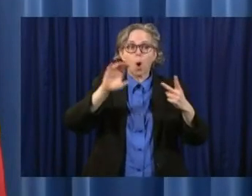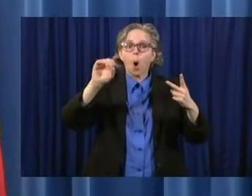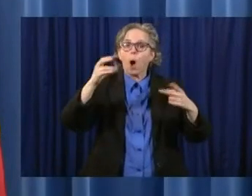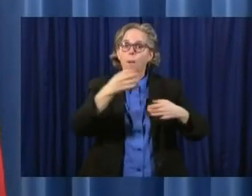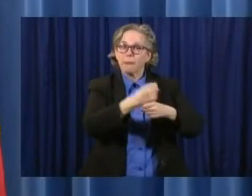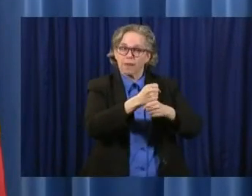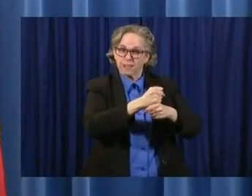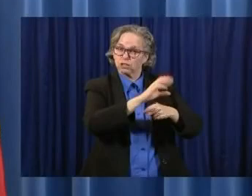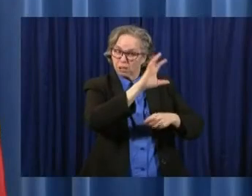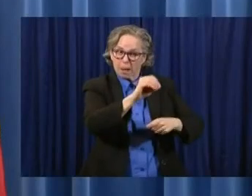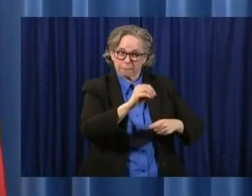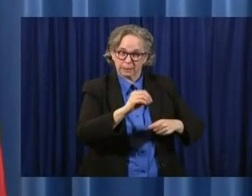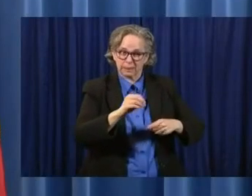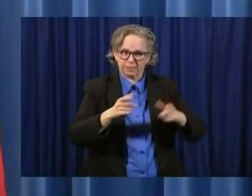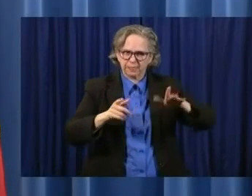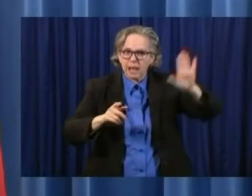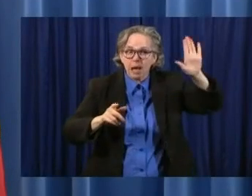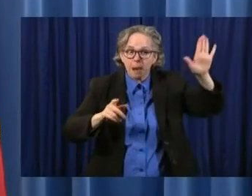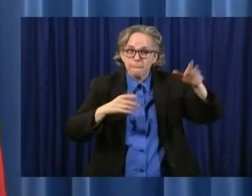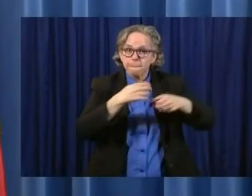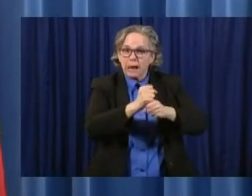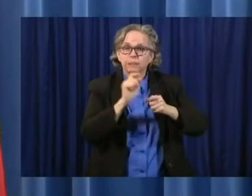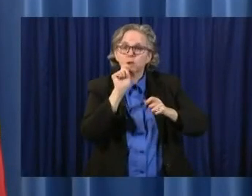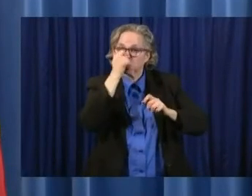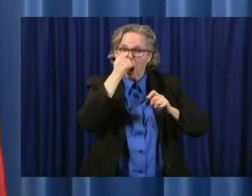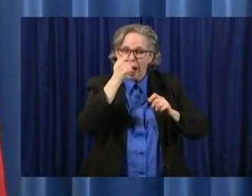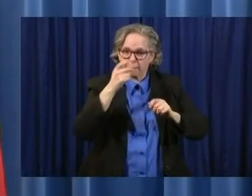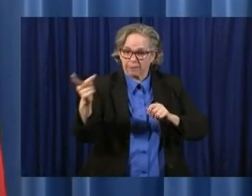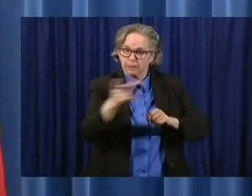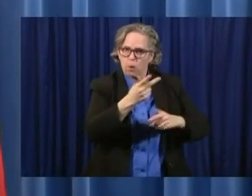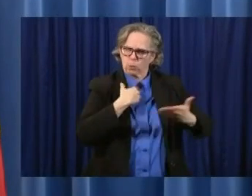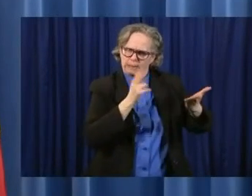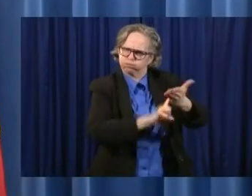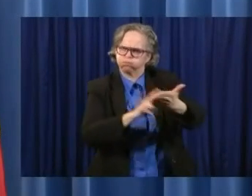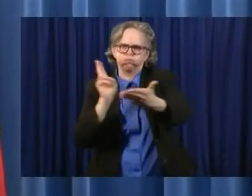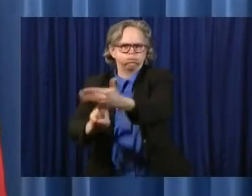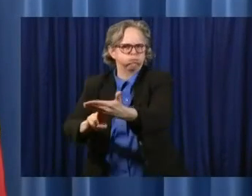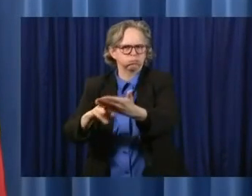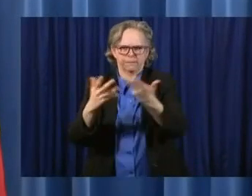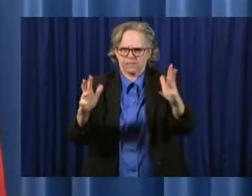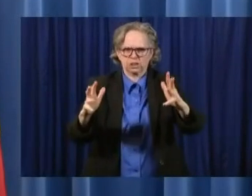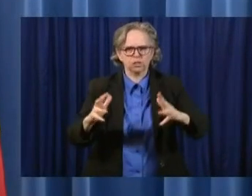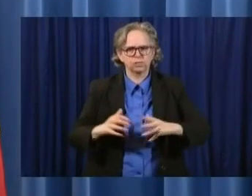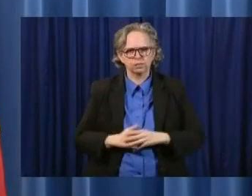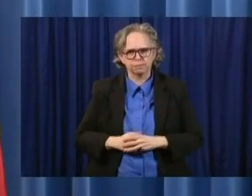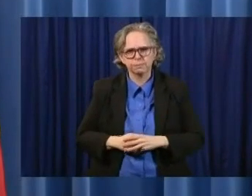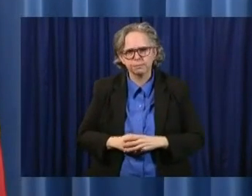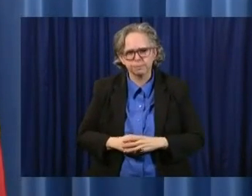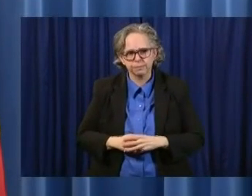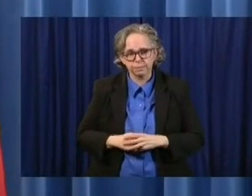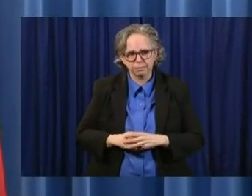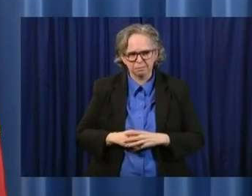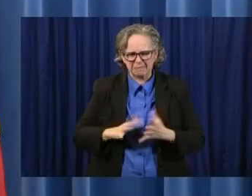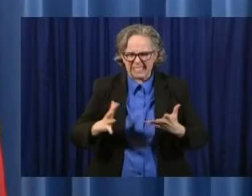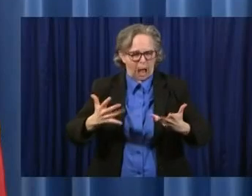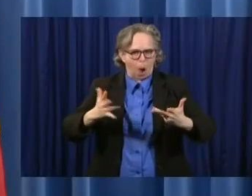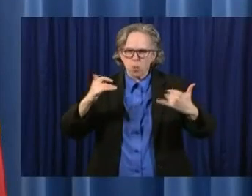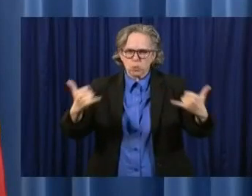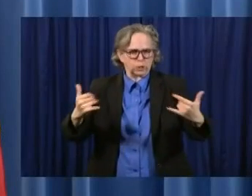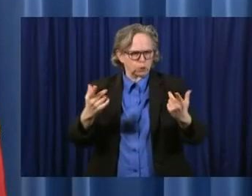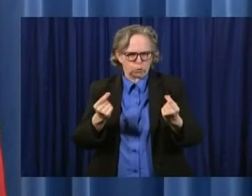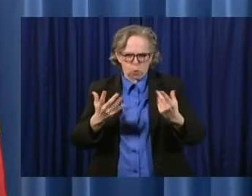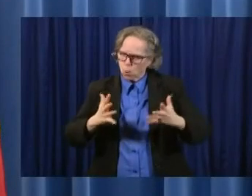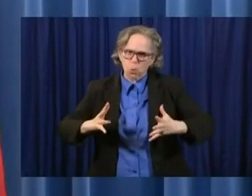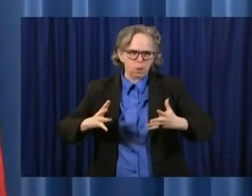swabs. We now have a very, very aggressive testing program